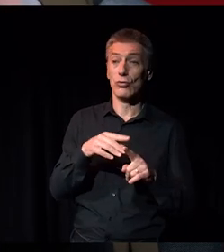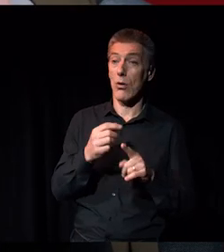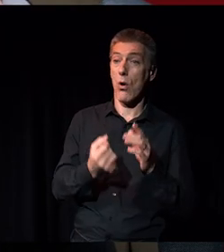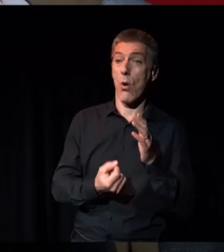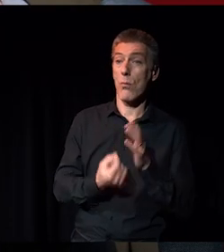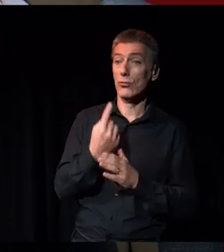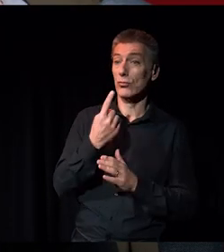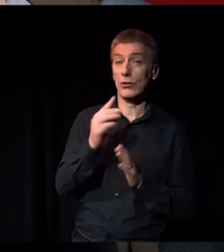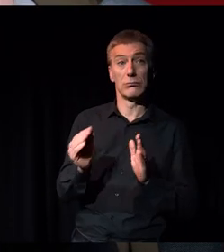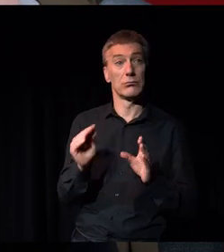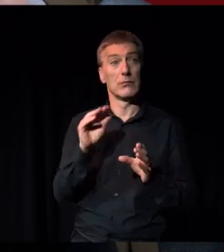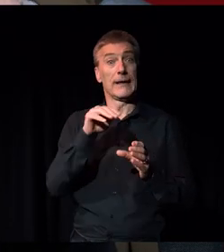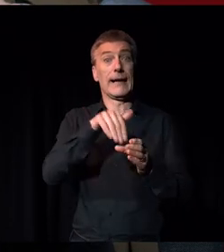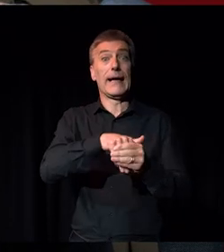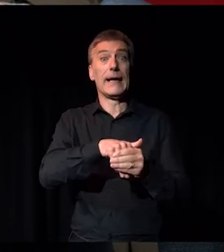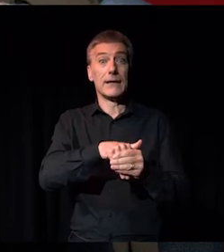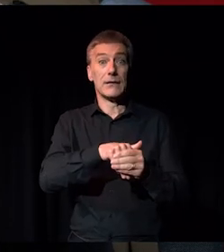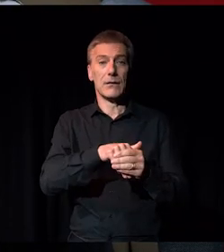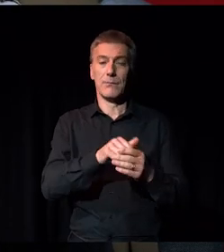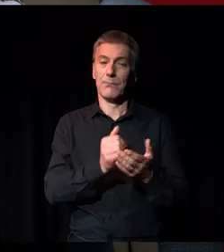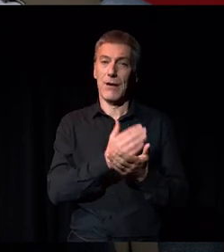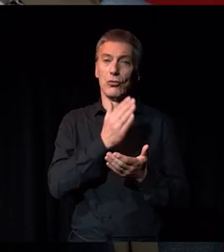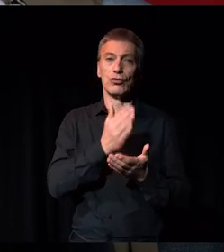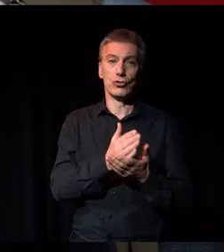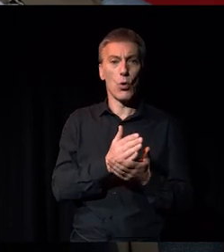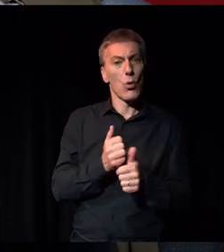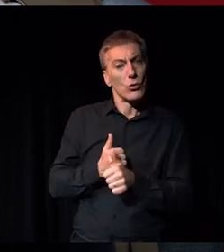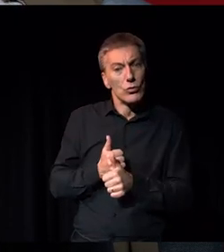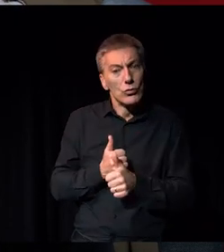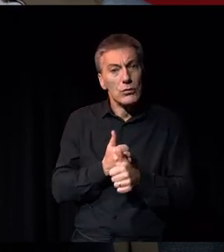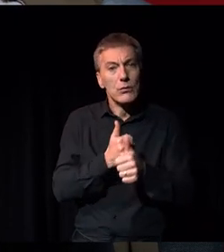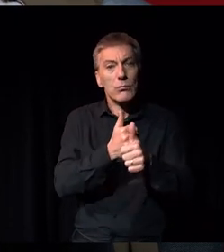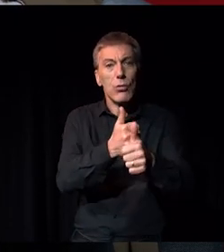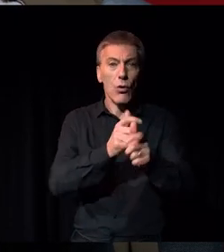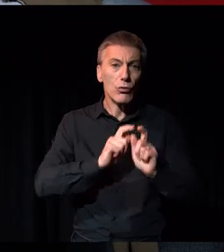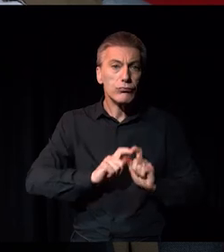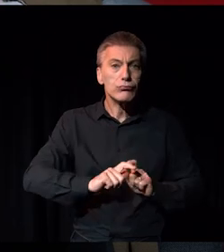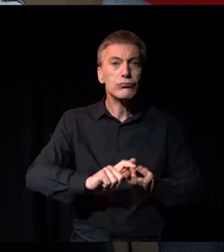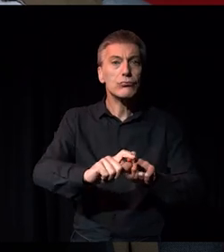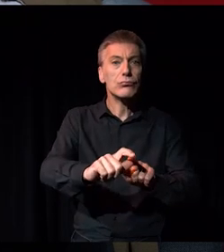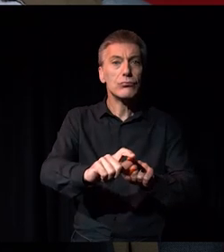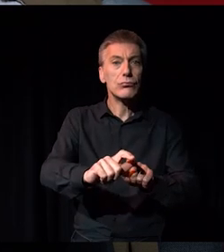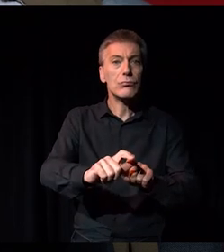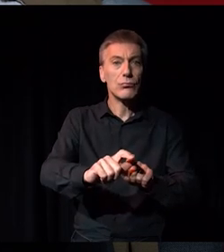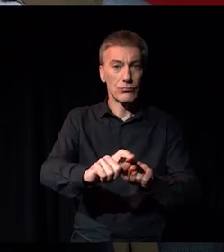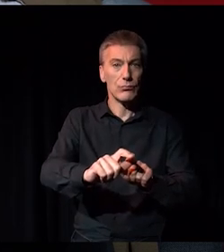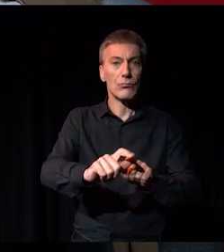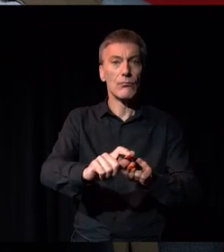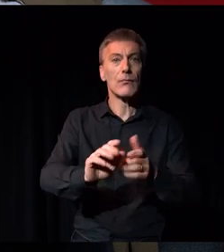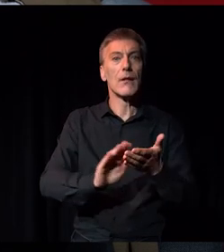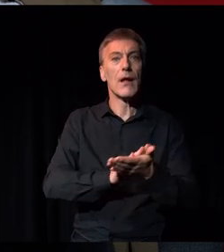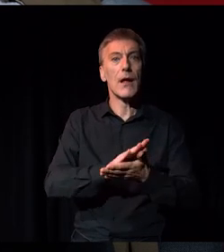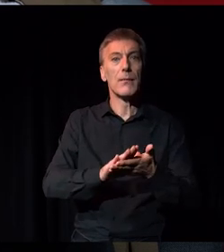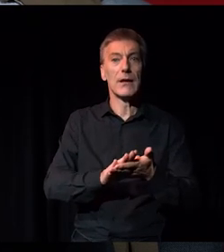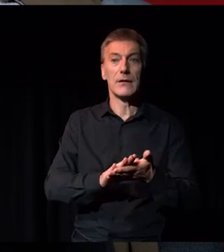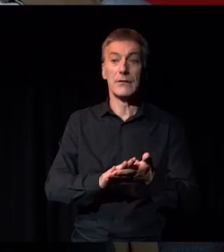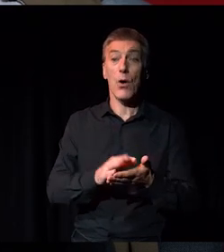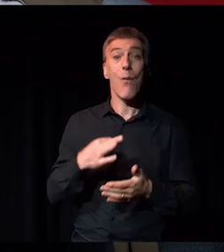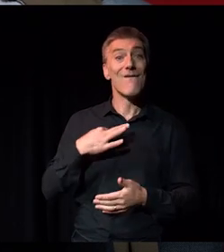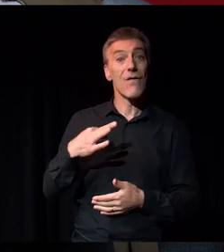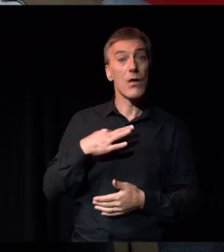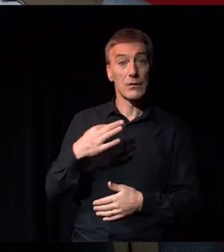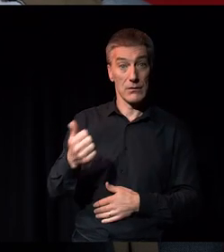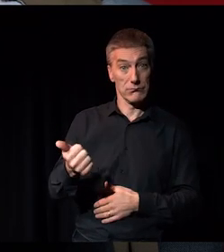organisations, we need to continue to support them. So once, you know, somebody is volunteering,